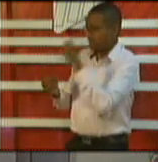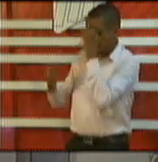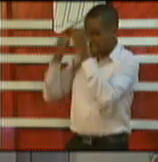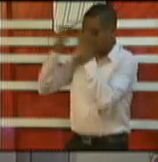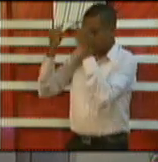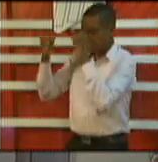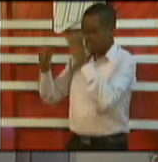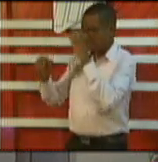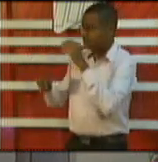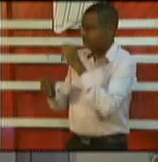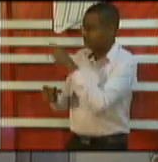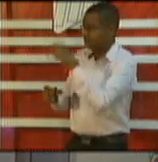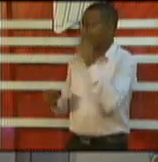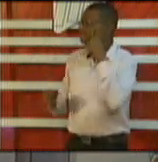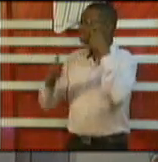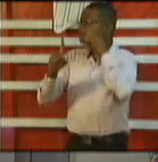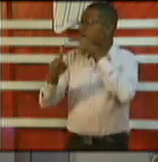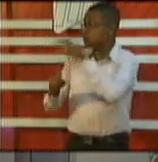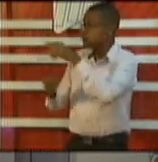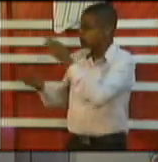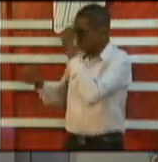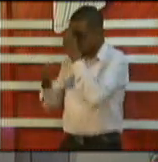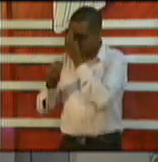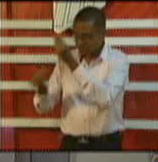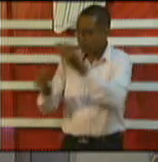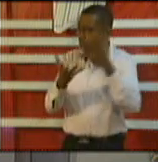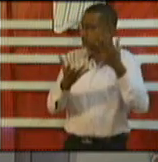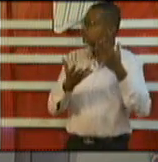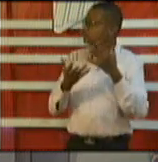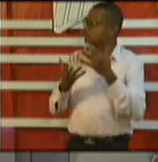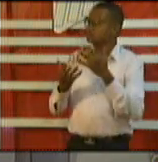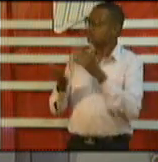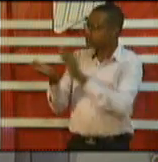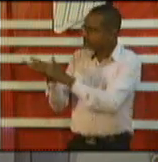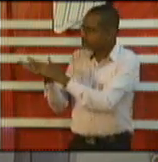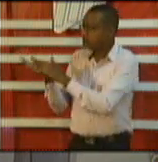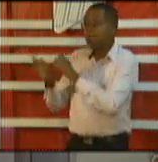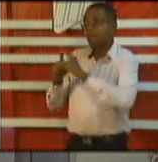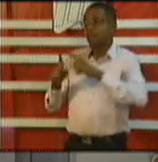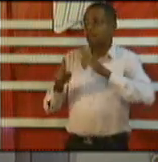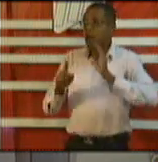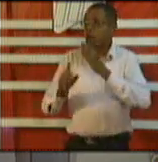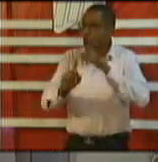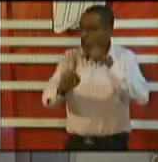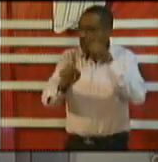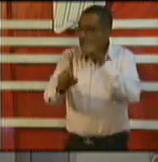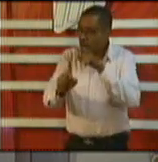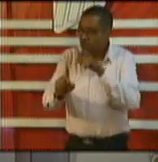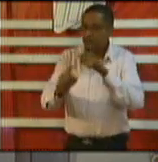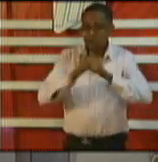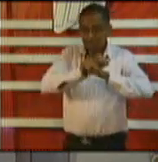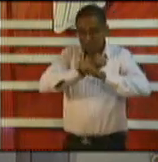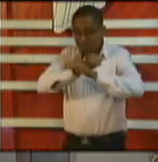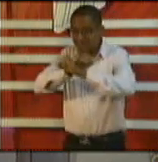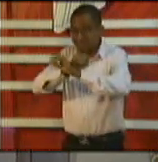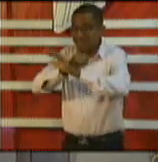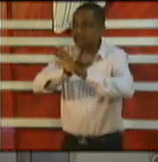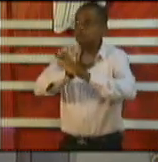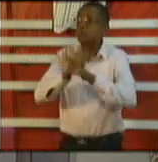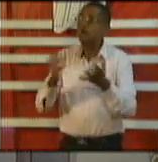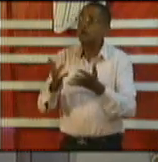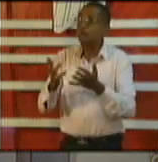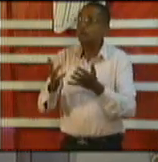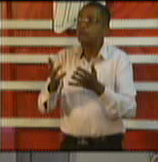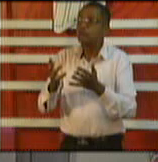the nation to protect not only those cruise ship persons but 1.4 million people Rashad and I